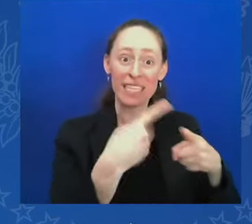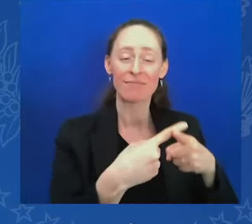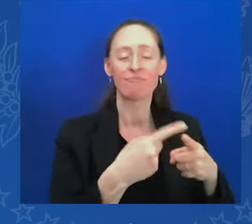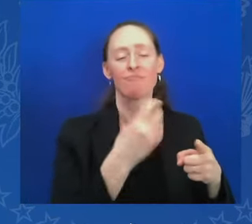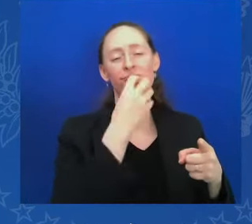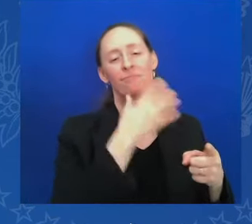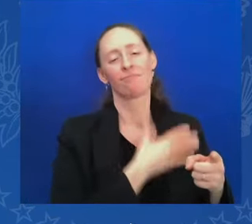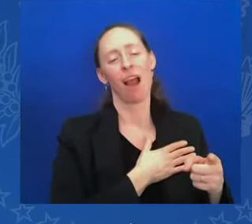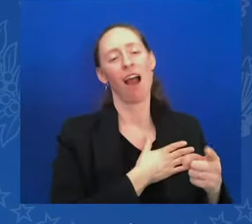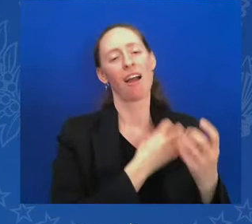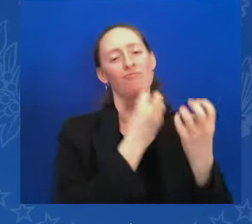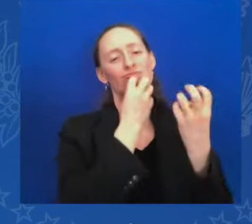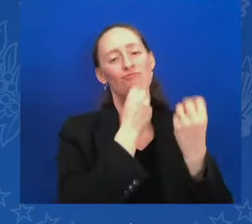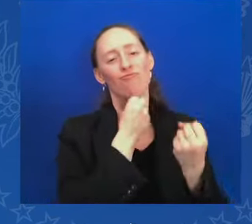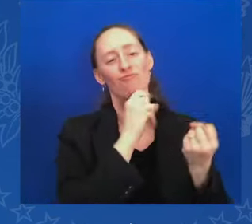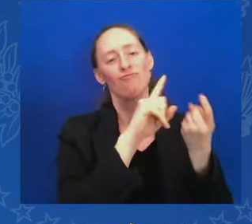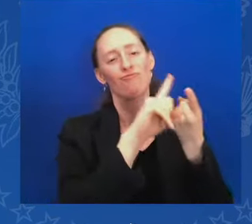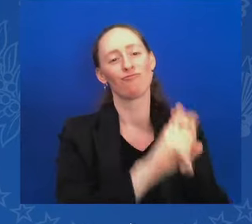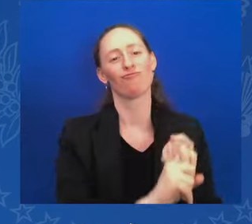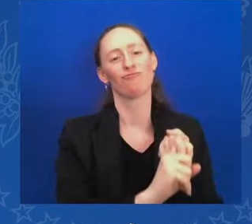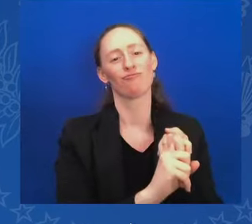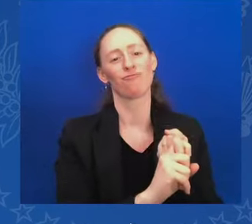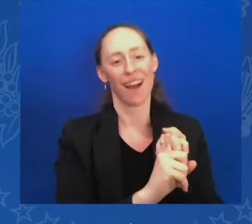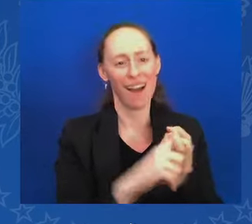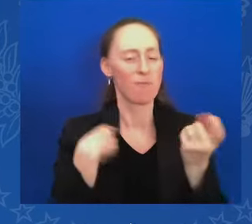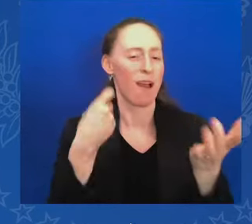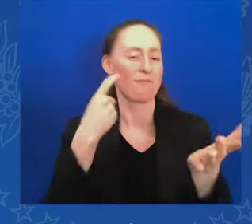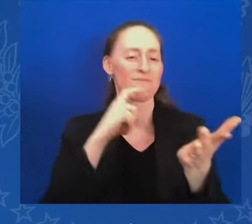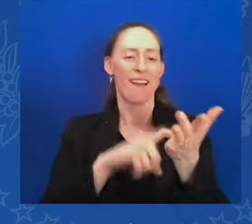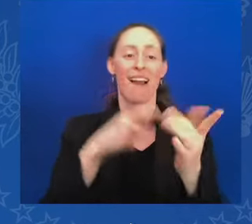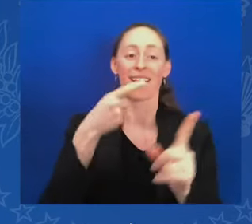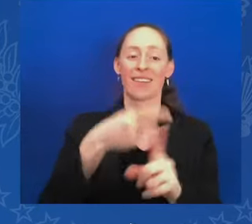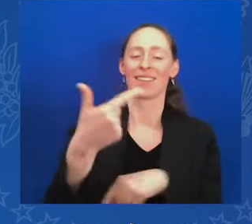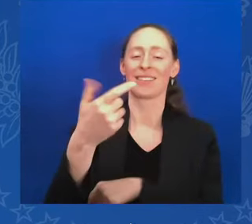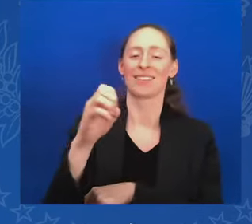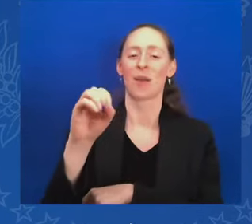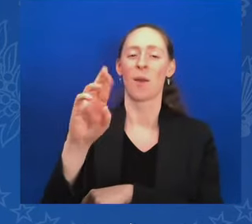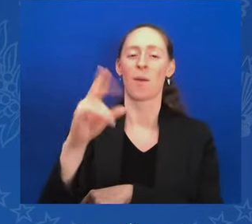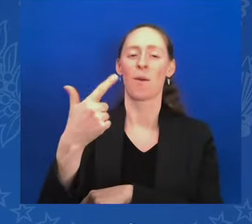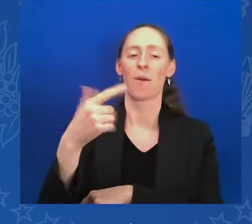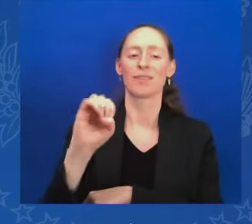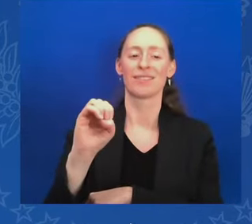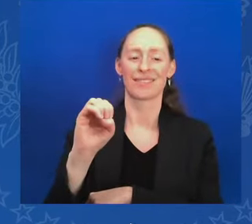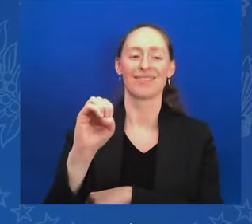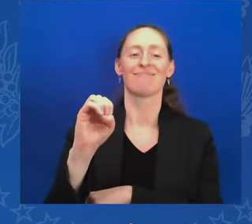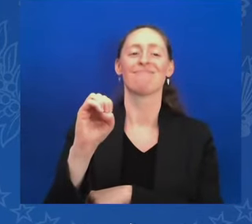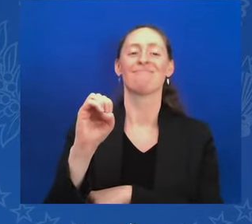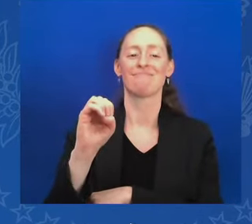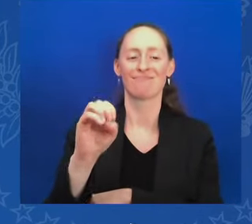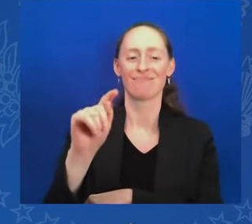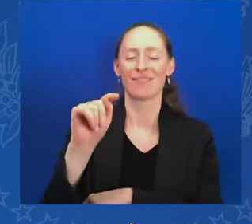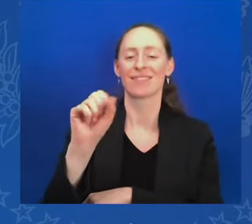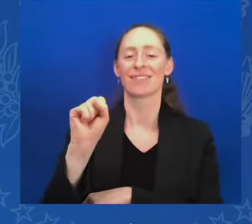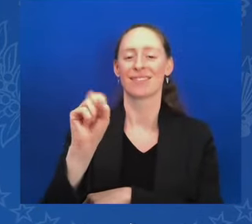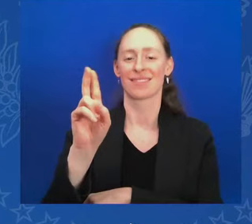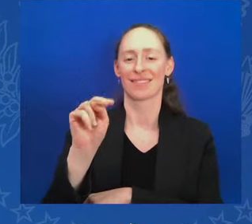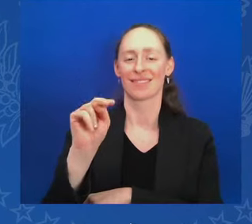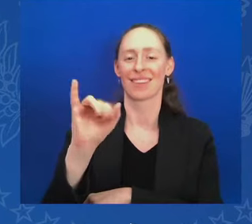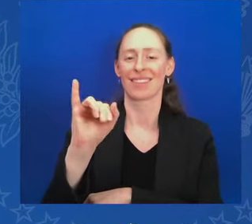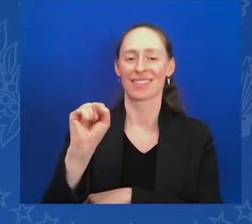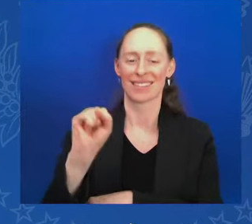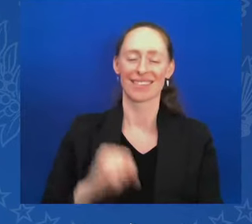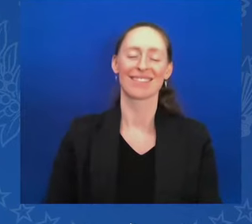George Tunis. George Tunis, where are you? There you are, George. If you allow me to name a few additional friends here today.